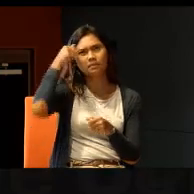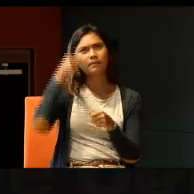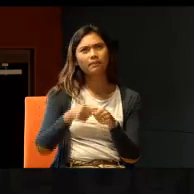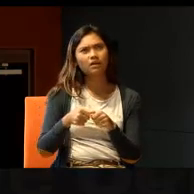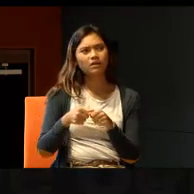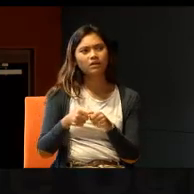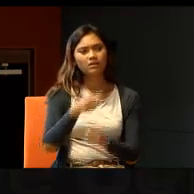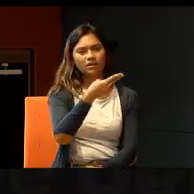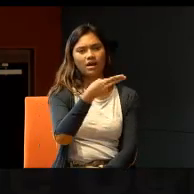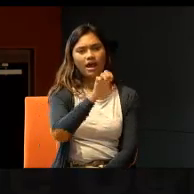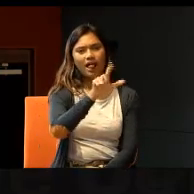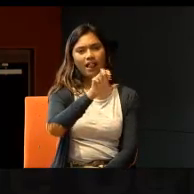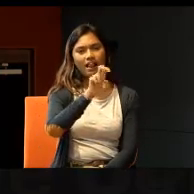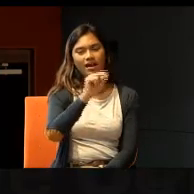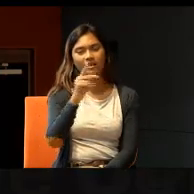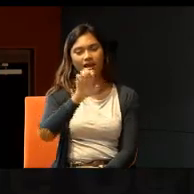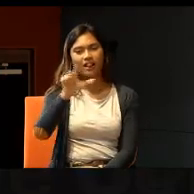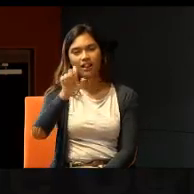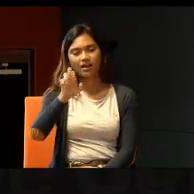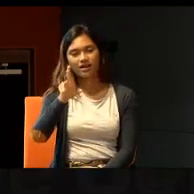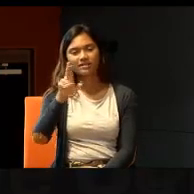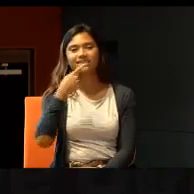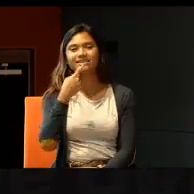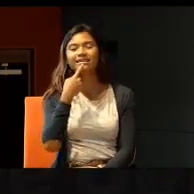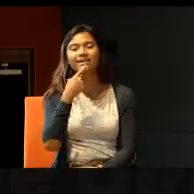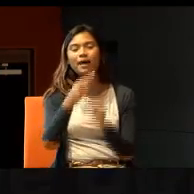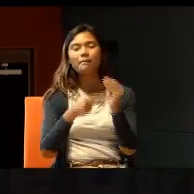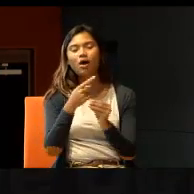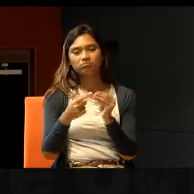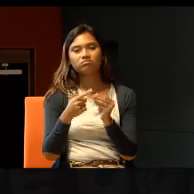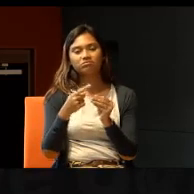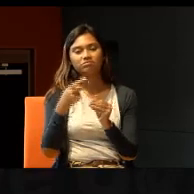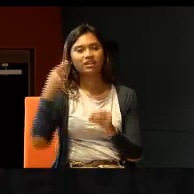what Helen Taylor said, about hearing loss, the blind and deaf lady,